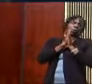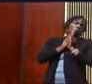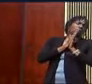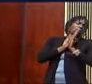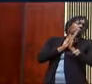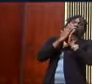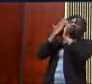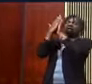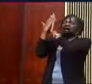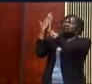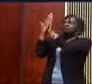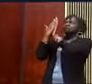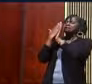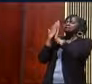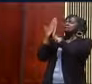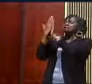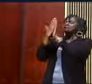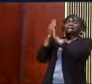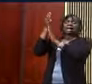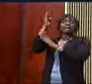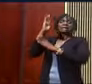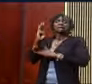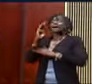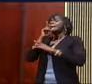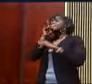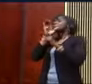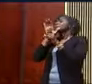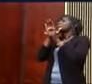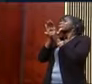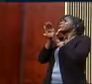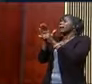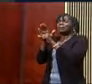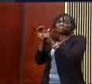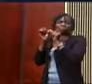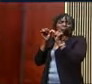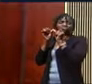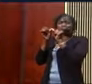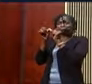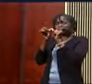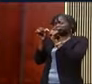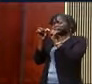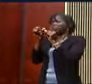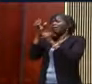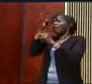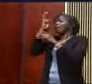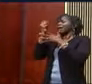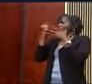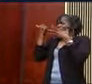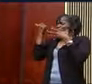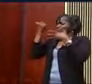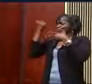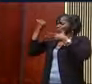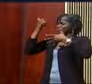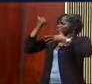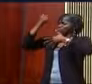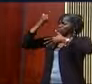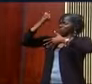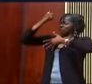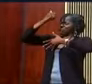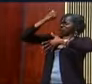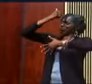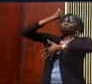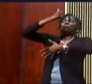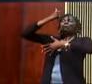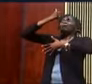about God being a promise keeper. He talks about God being above the king because